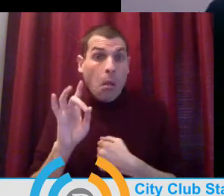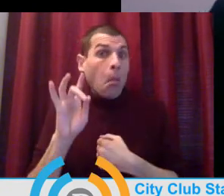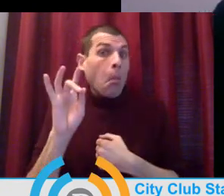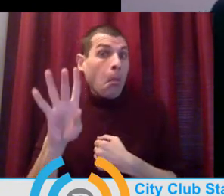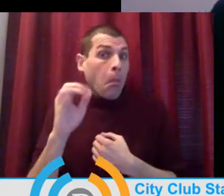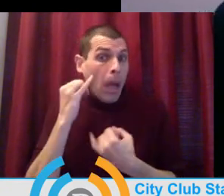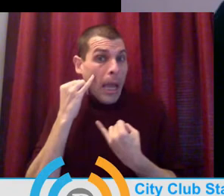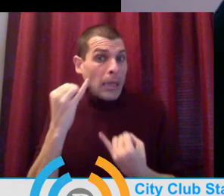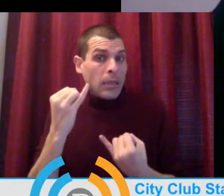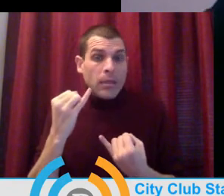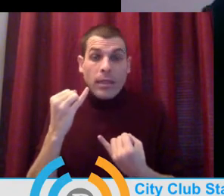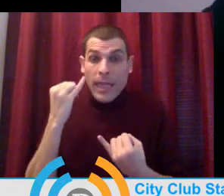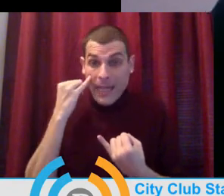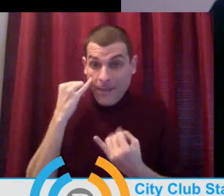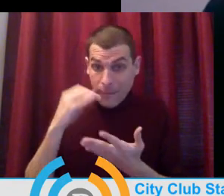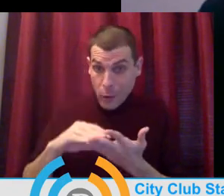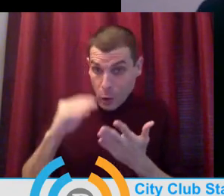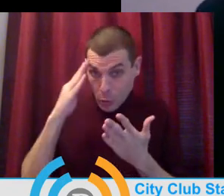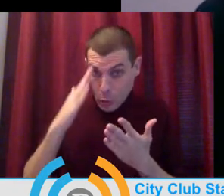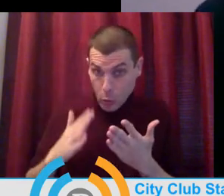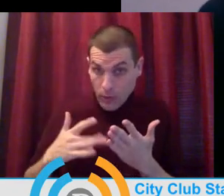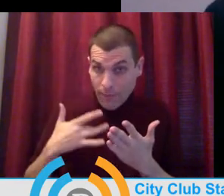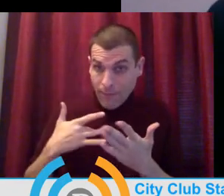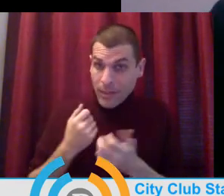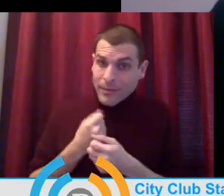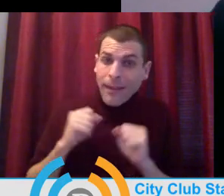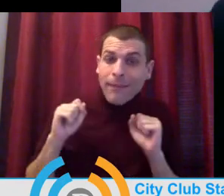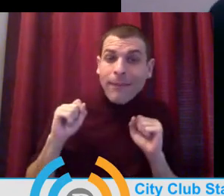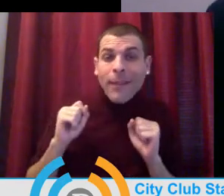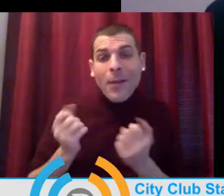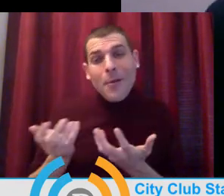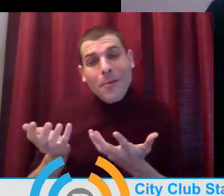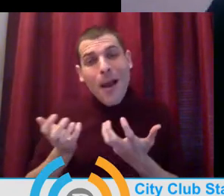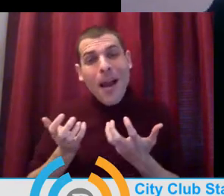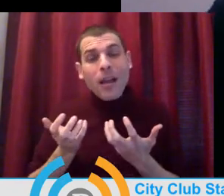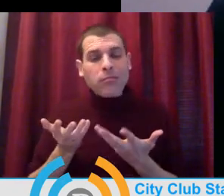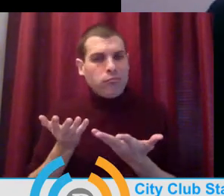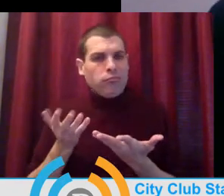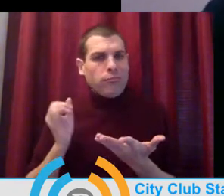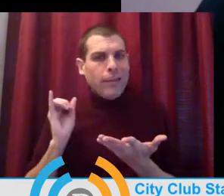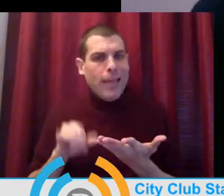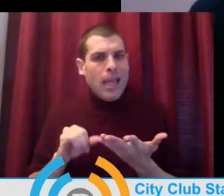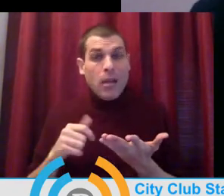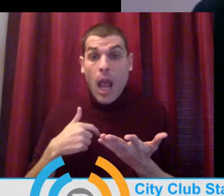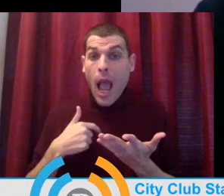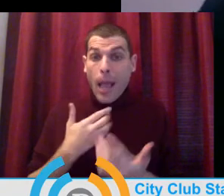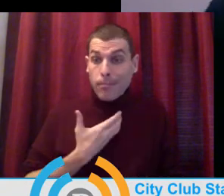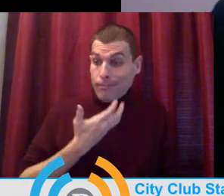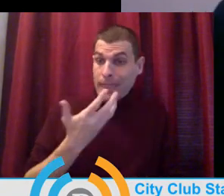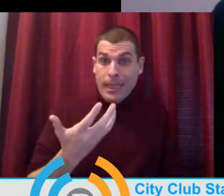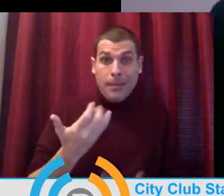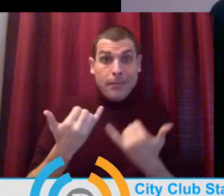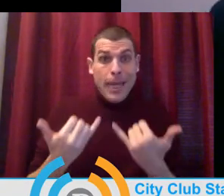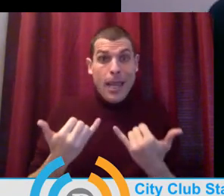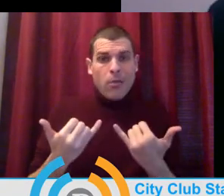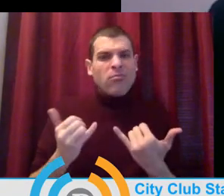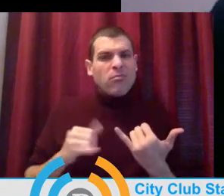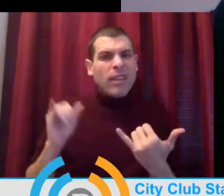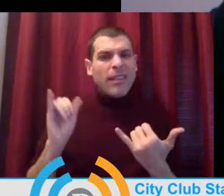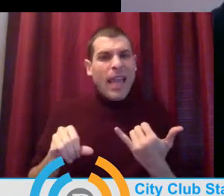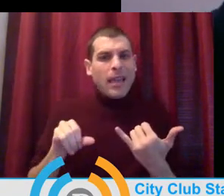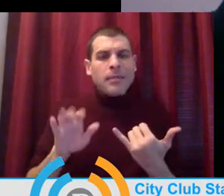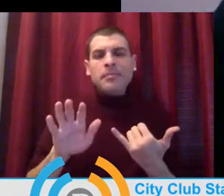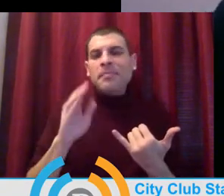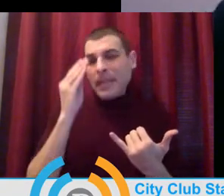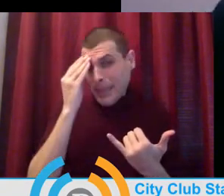safe and wanted. Make them want to speak up like how I'm speaking up now. And just so you know, this is